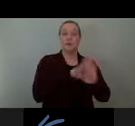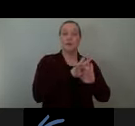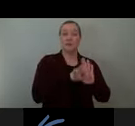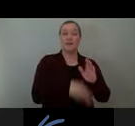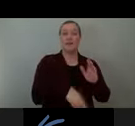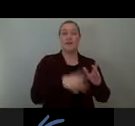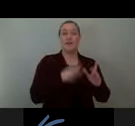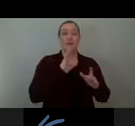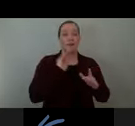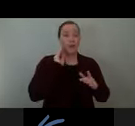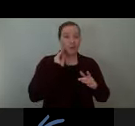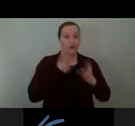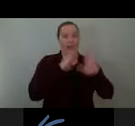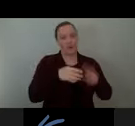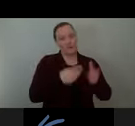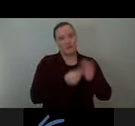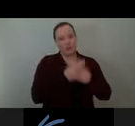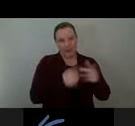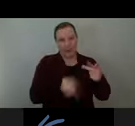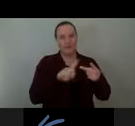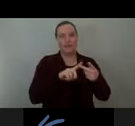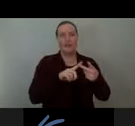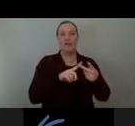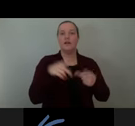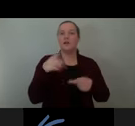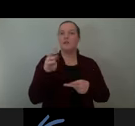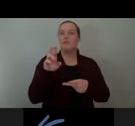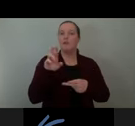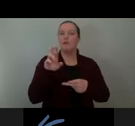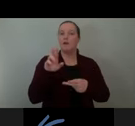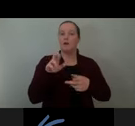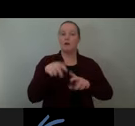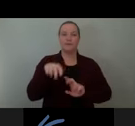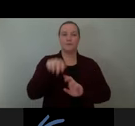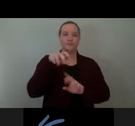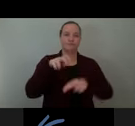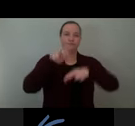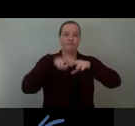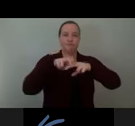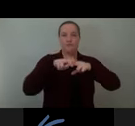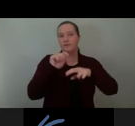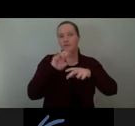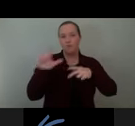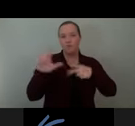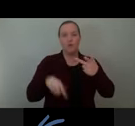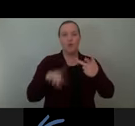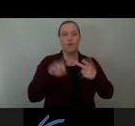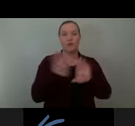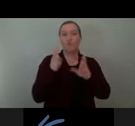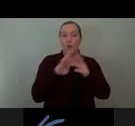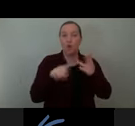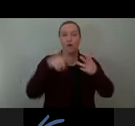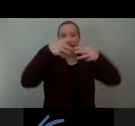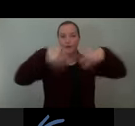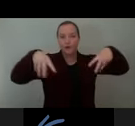bar stool, the light bulb, the doorway, the curtain, and the rug. We tested, go back a second,